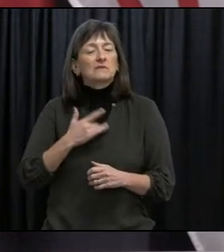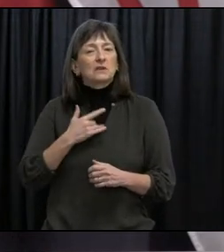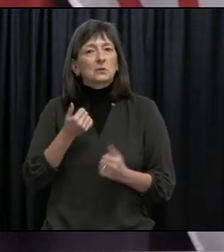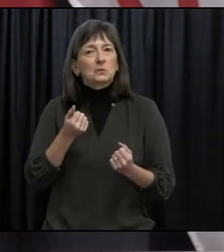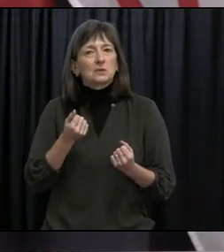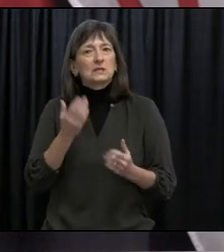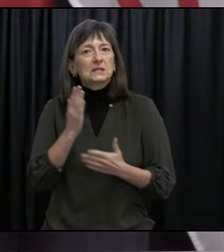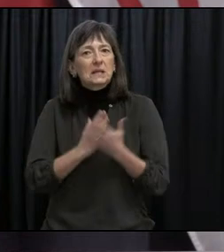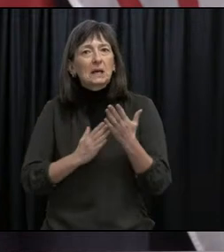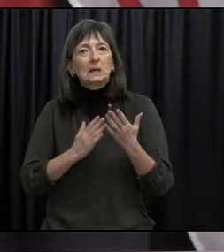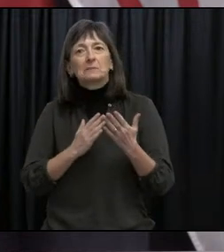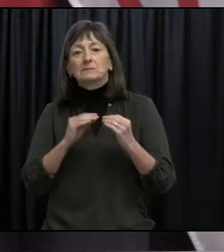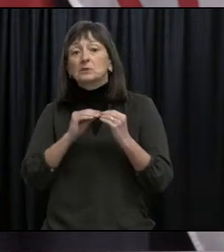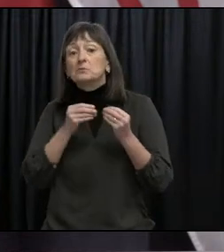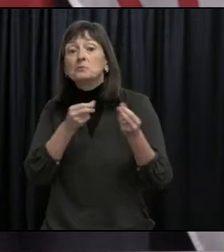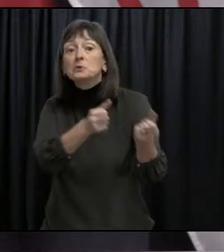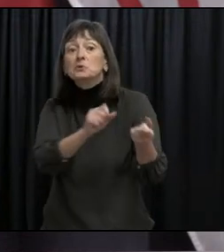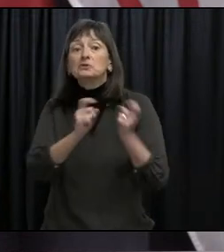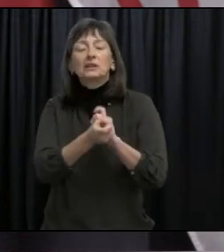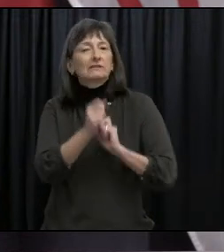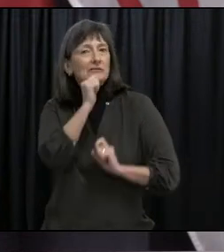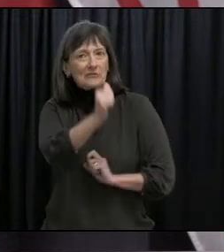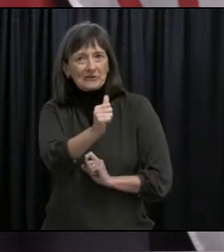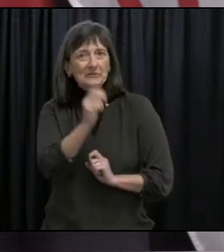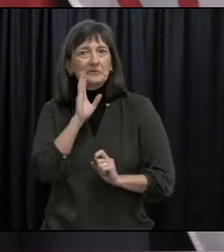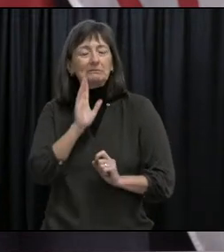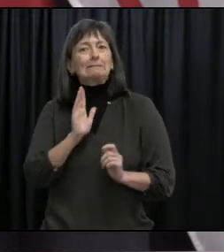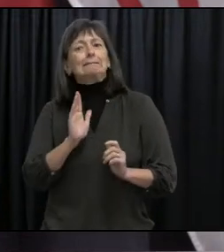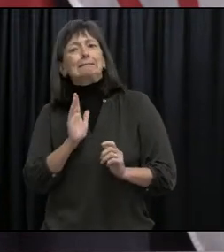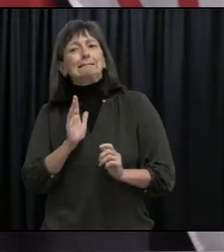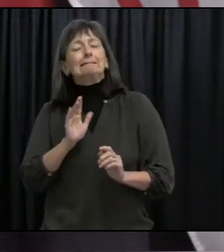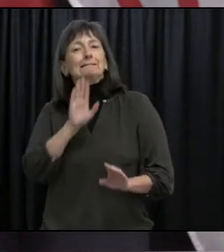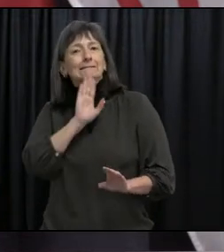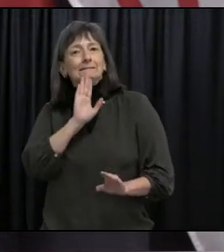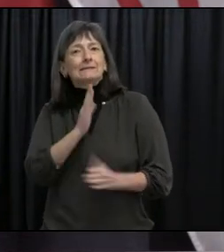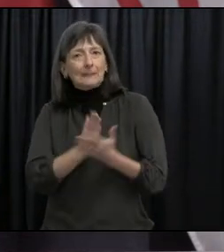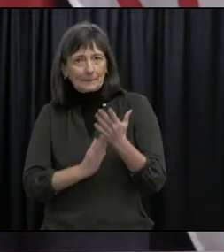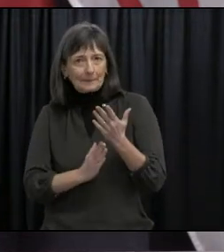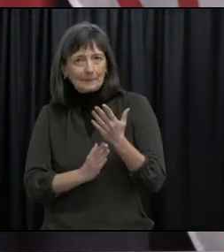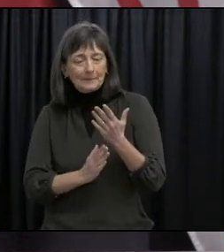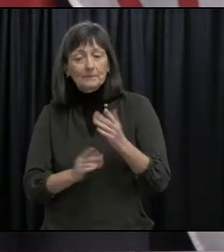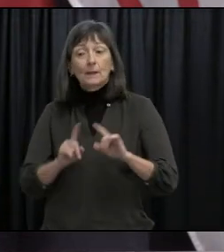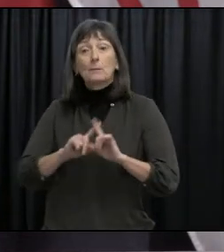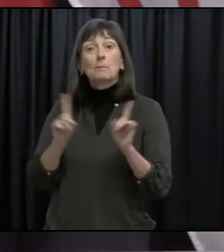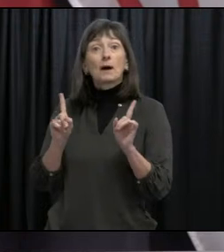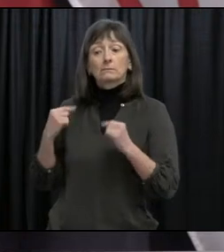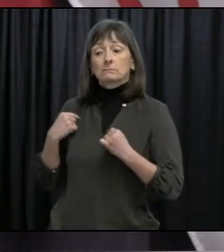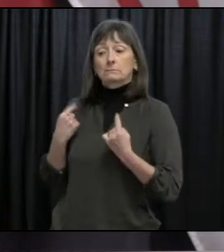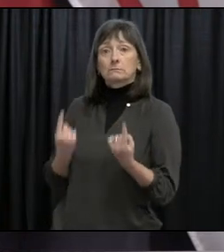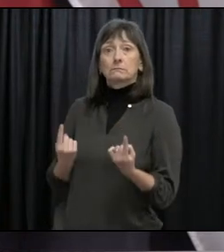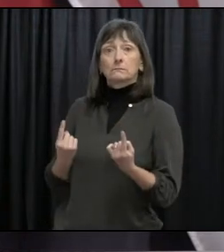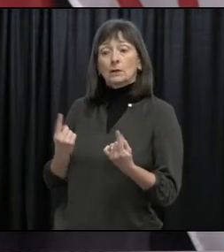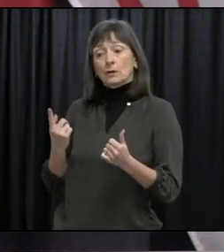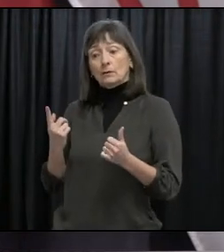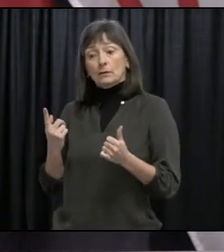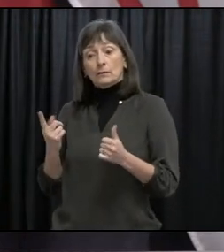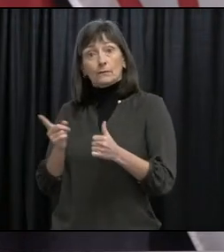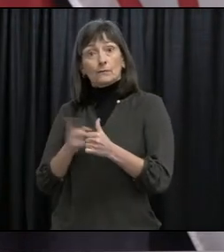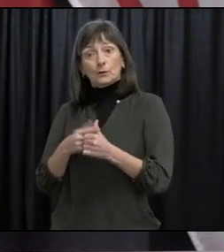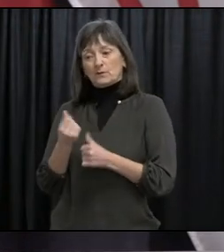in the road in the early days of this transition. However, we have received positive feedback from the first